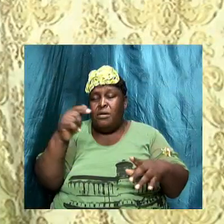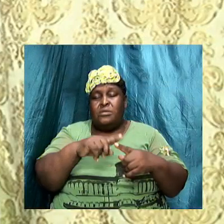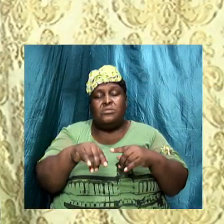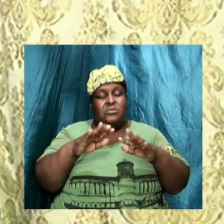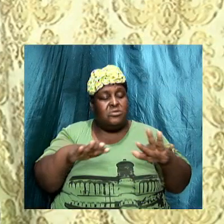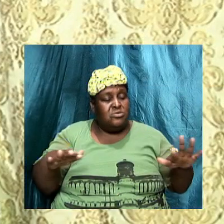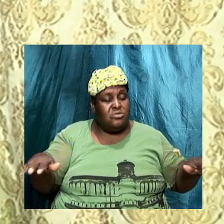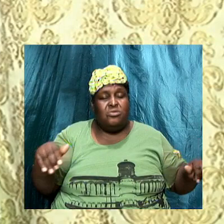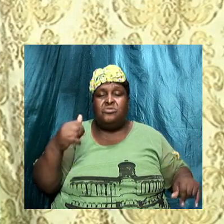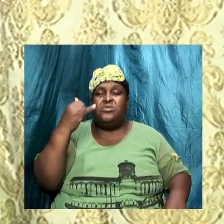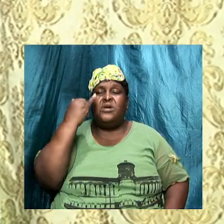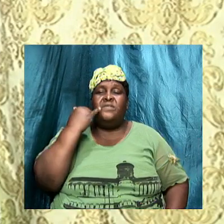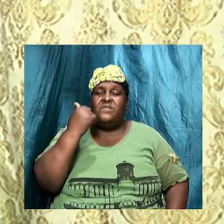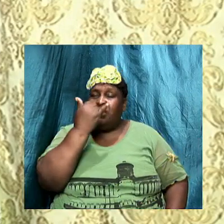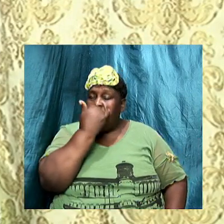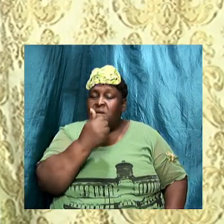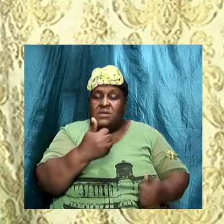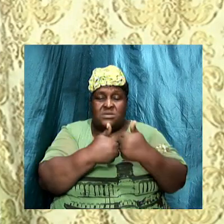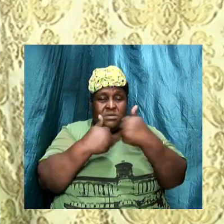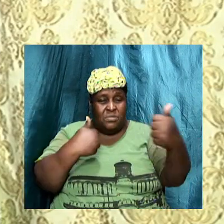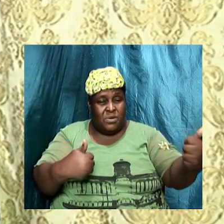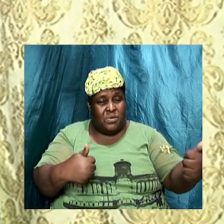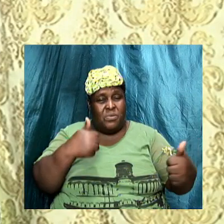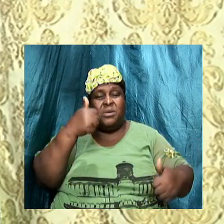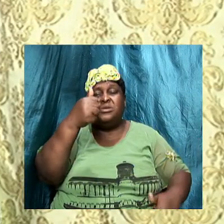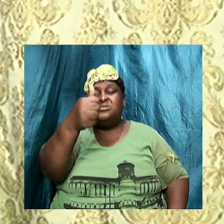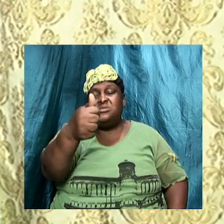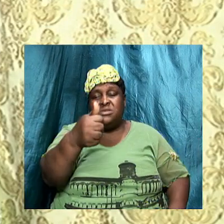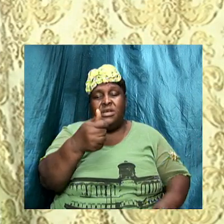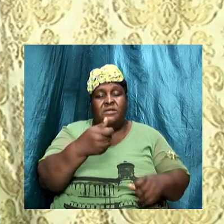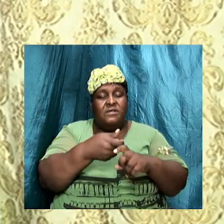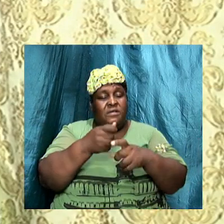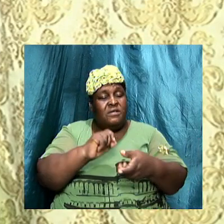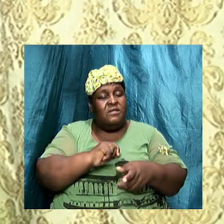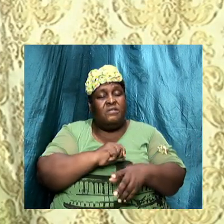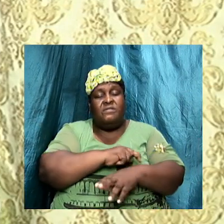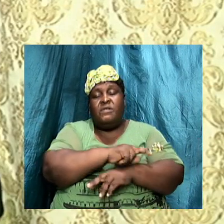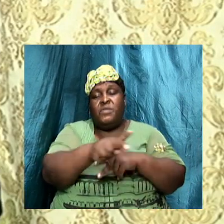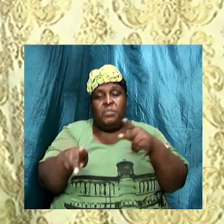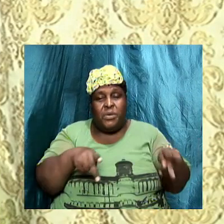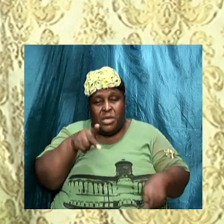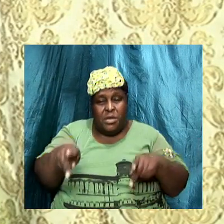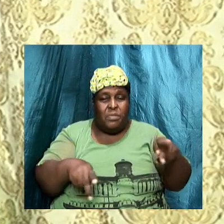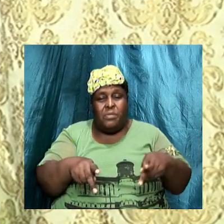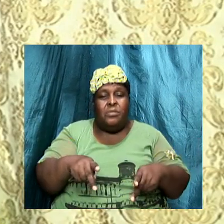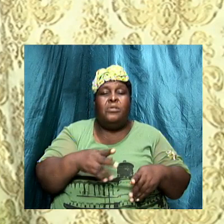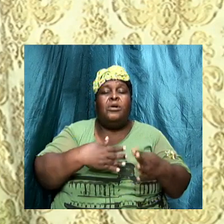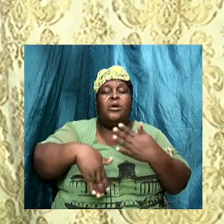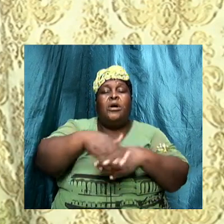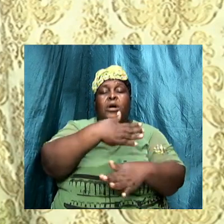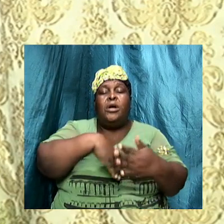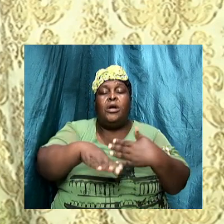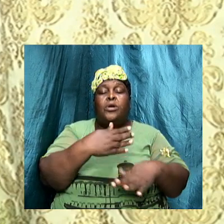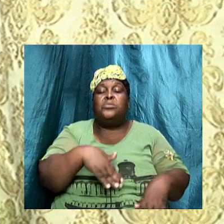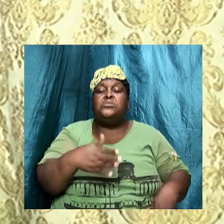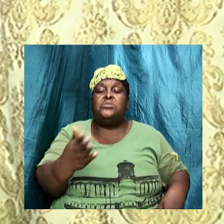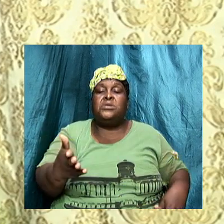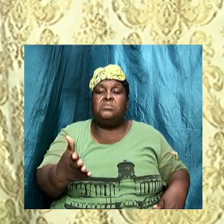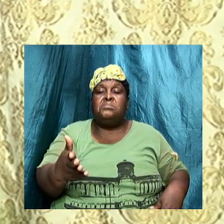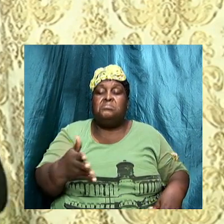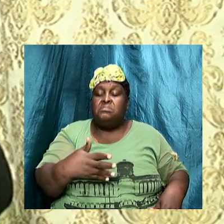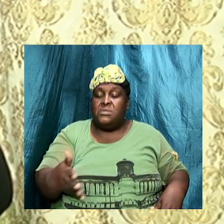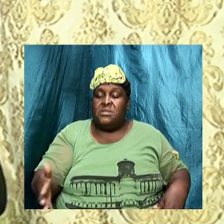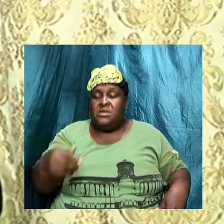Israel to separate themselves from the nations around them. The thing that God told them to do,